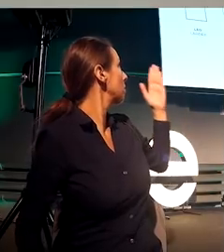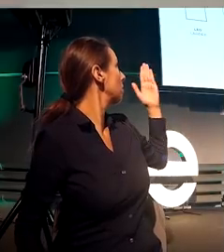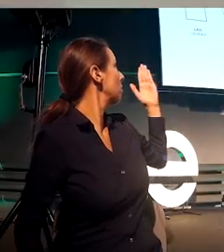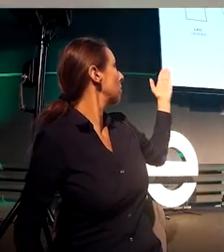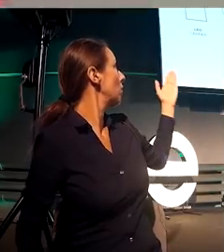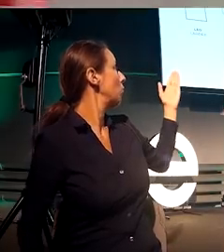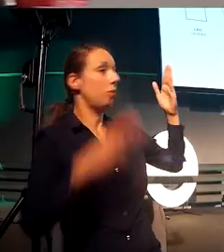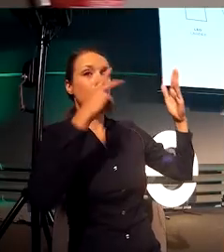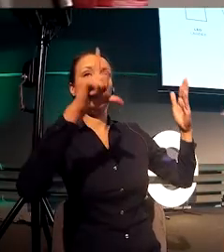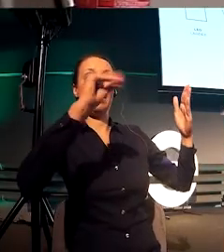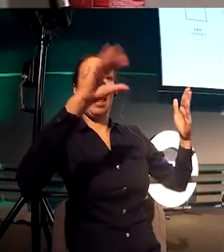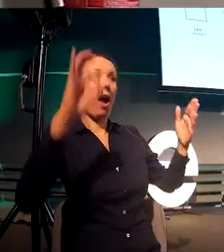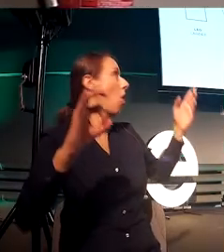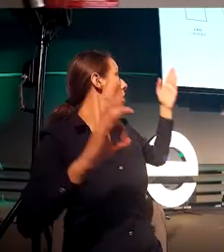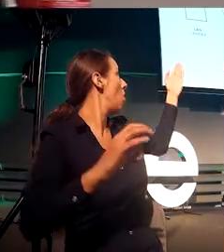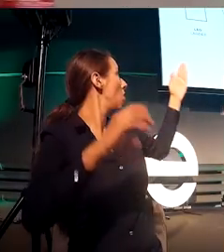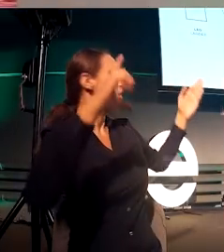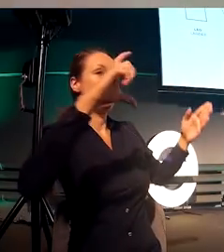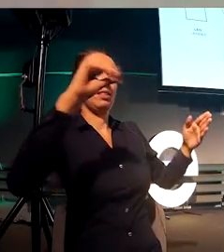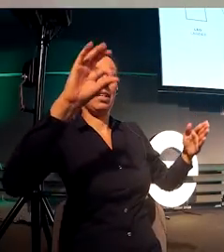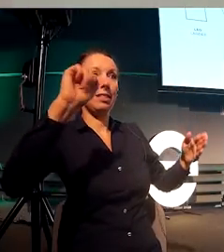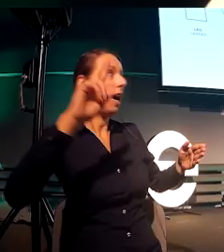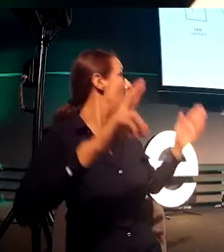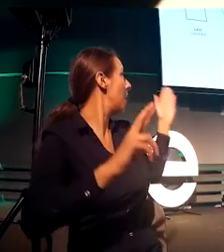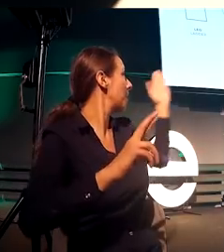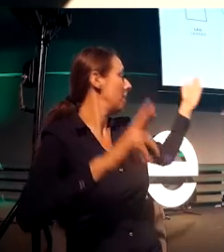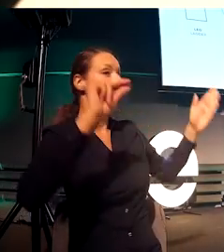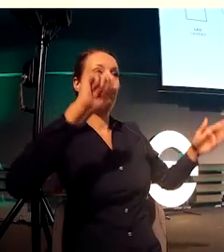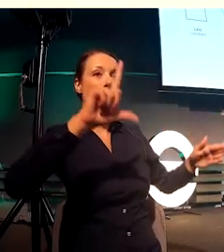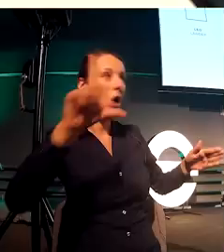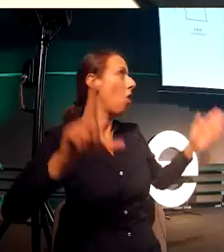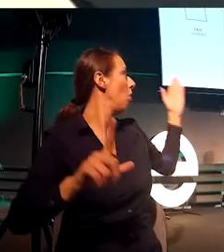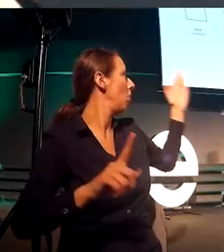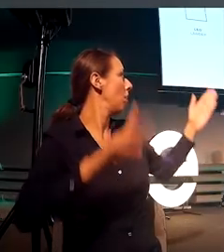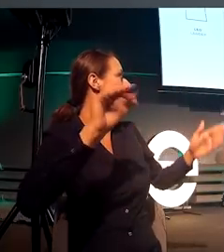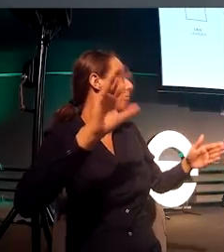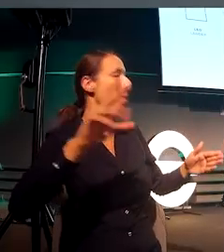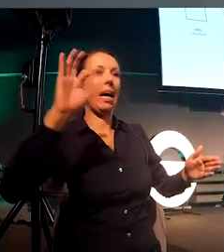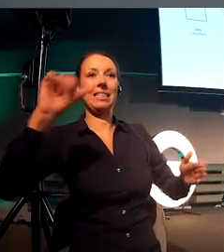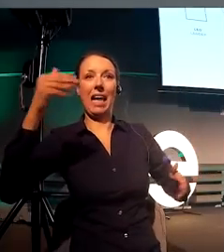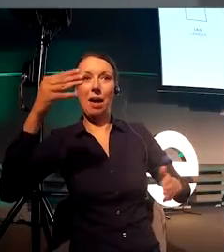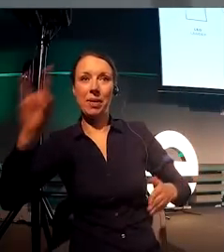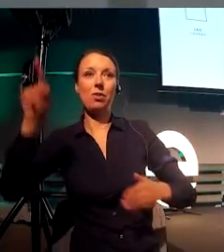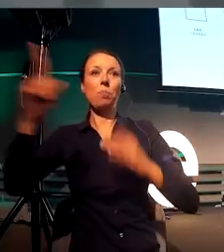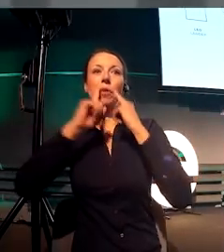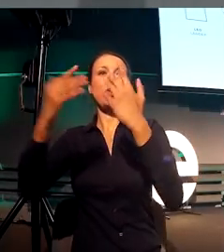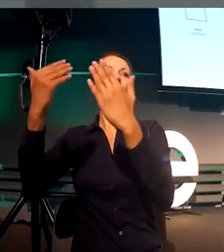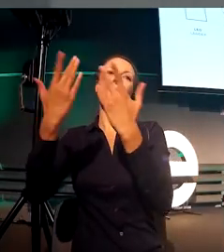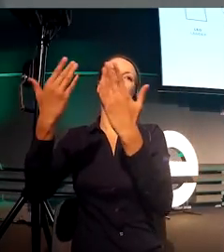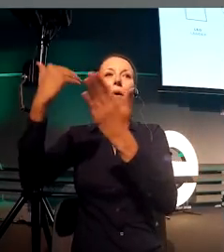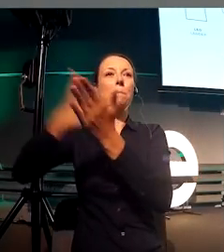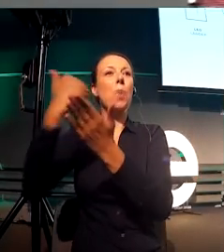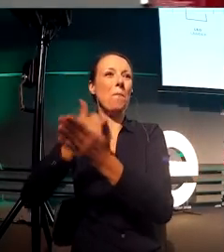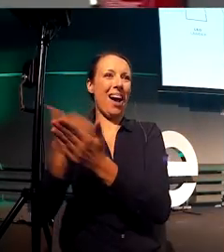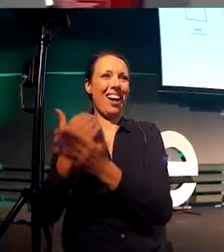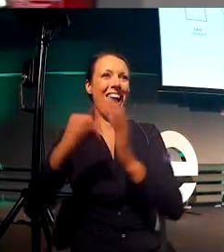UI, whether it's physical spaces, whether it's art. And when we start working, it's